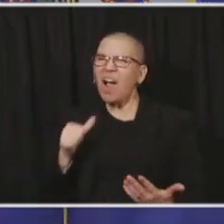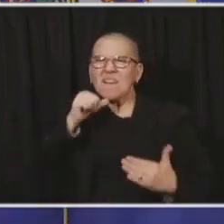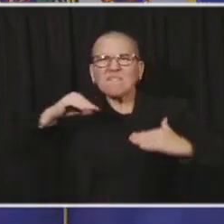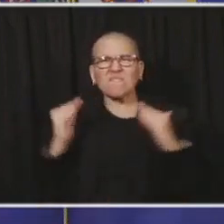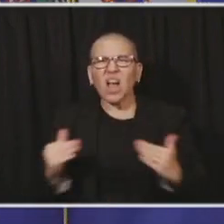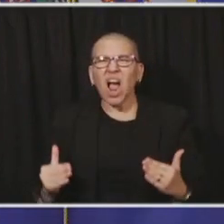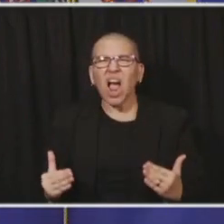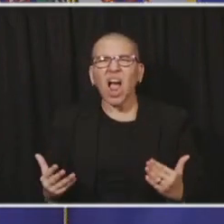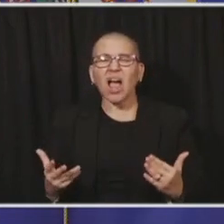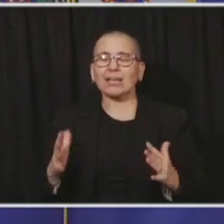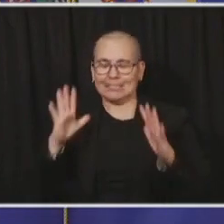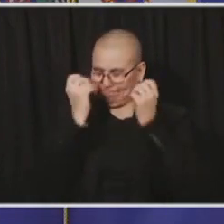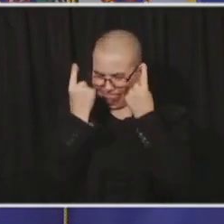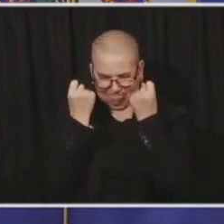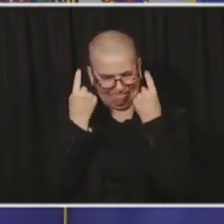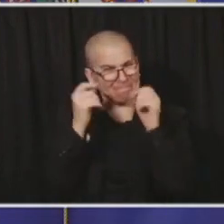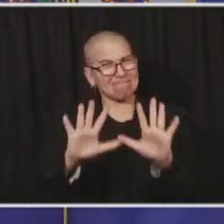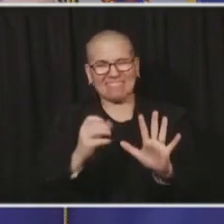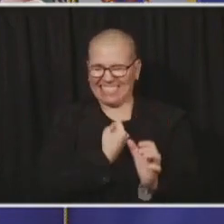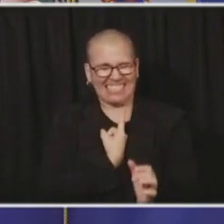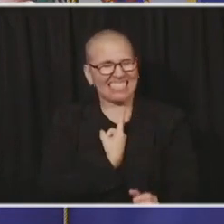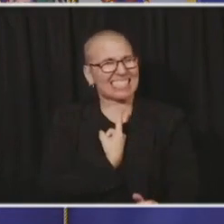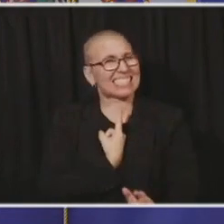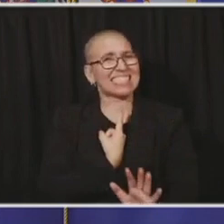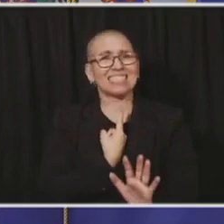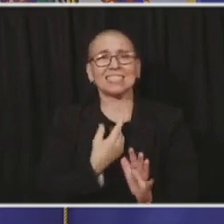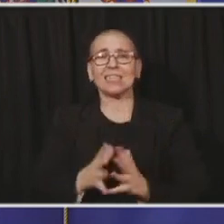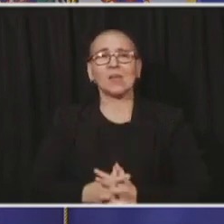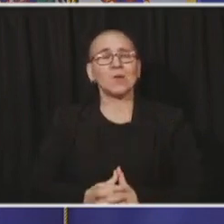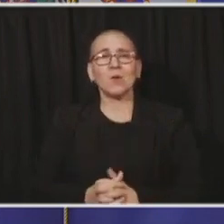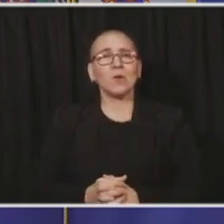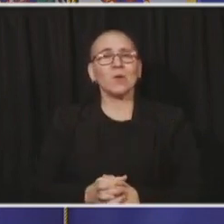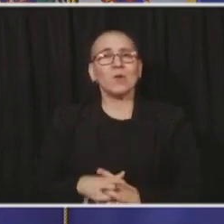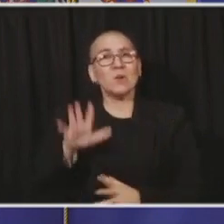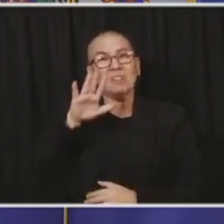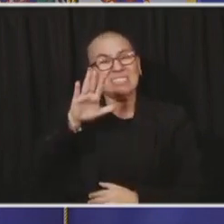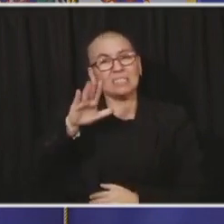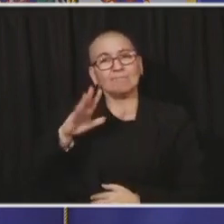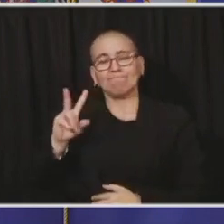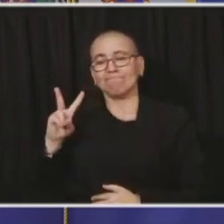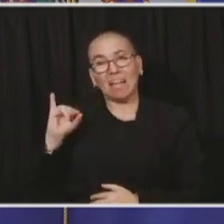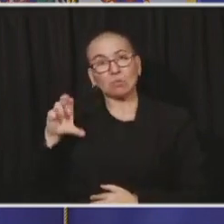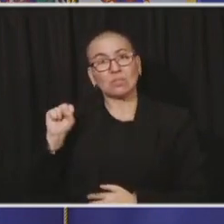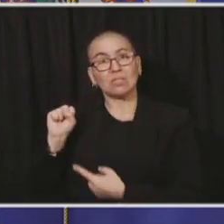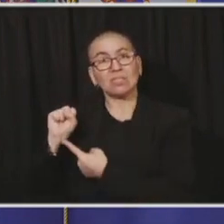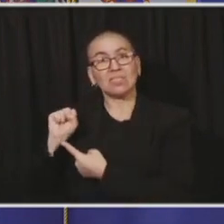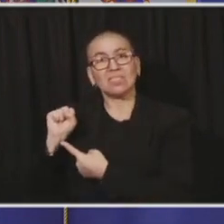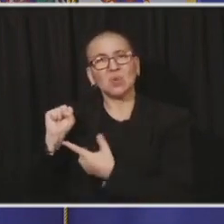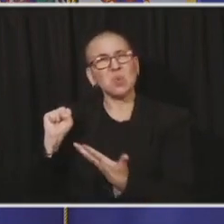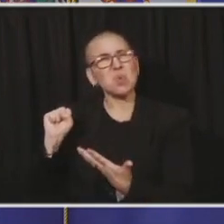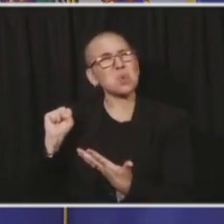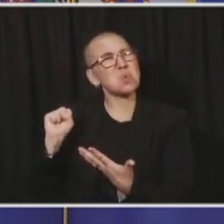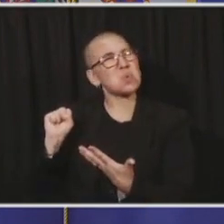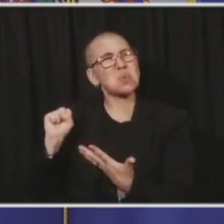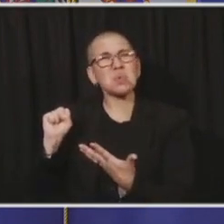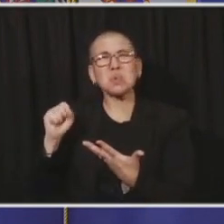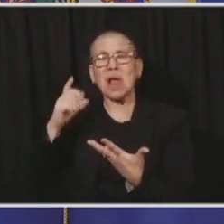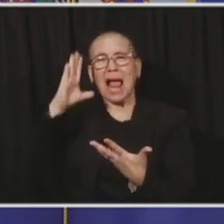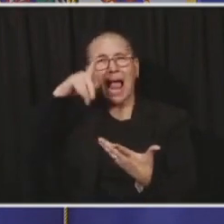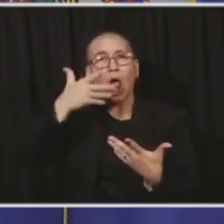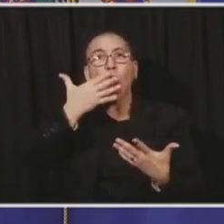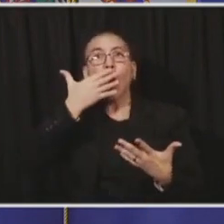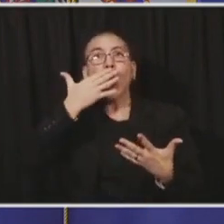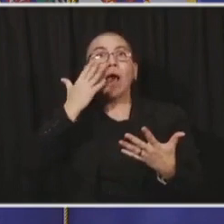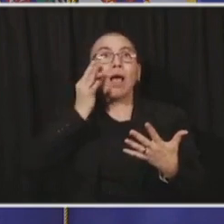hit disproportionately into communities of color. And from a business perspective, it's hit those activities that are indoor seated